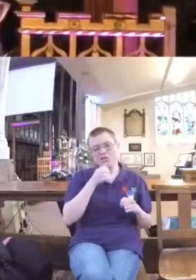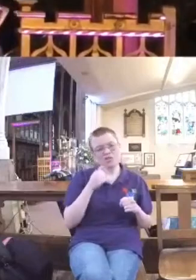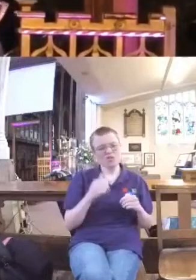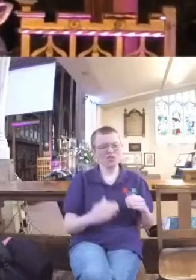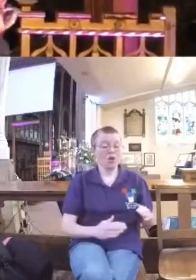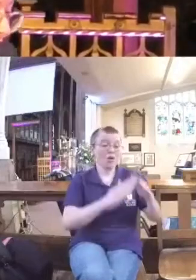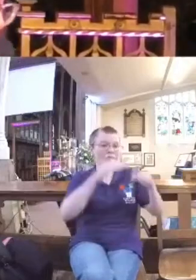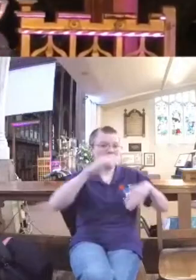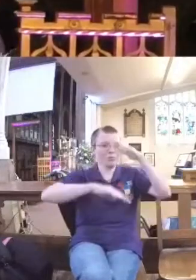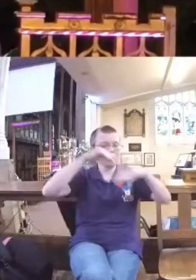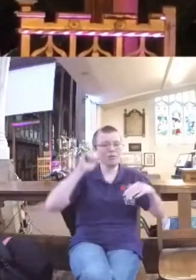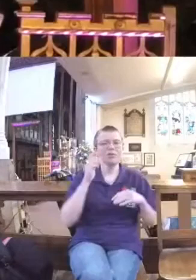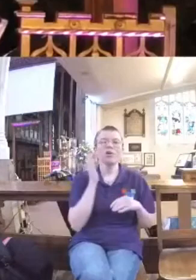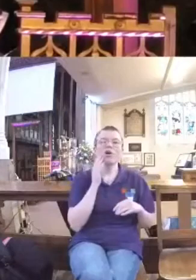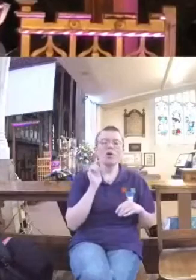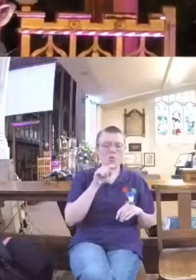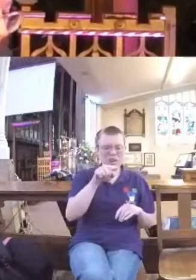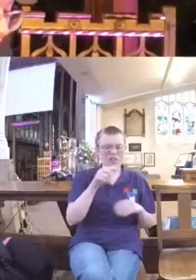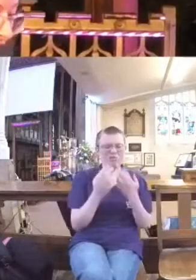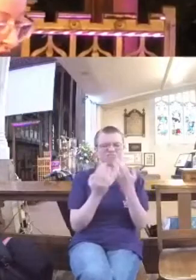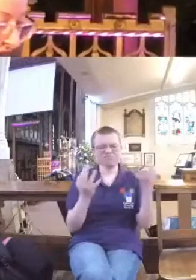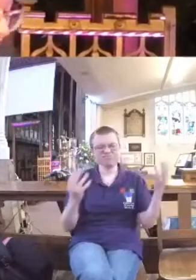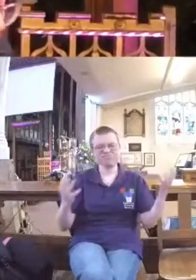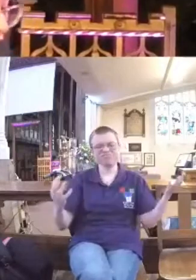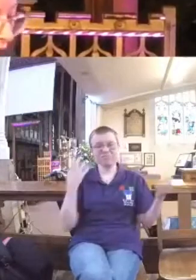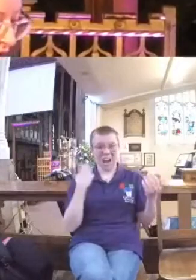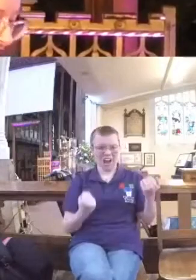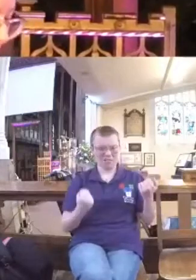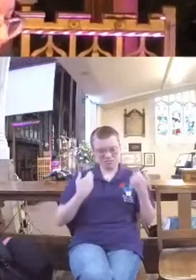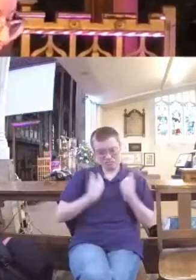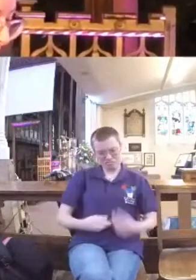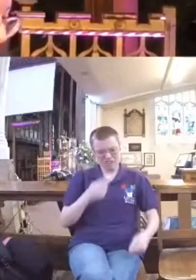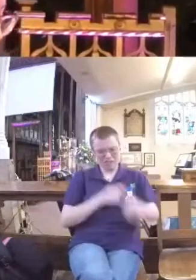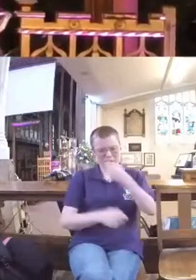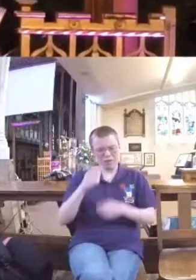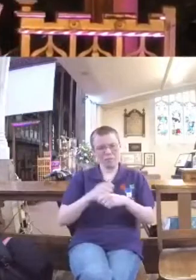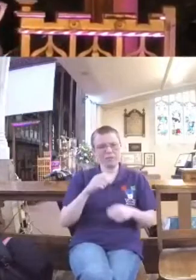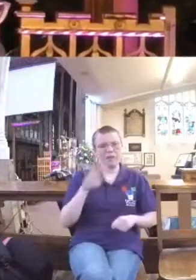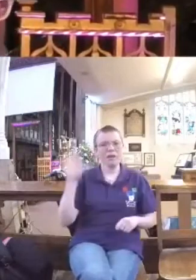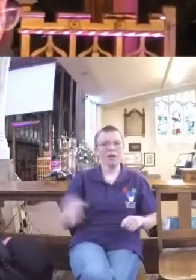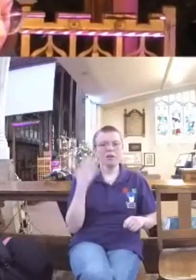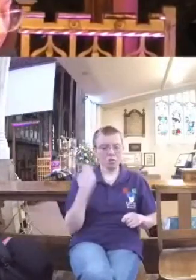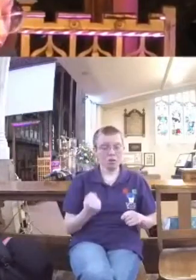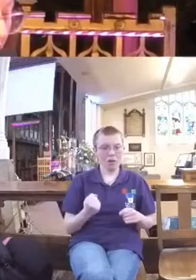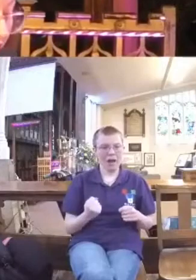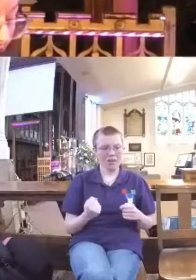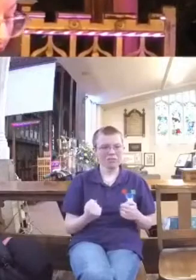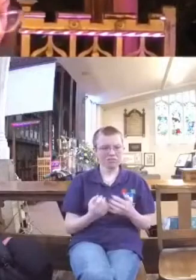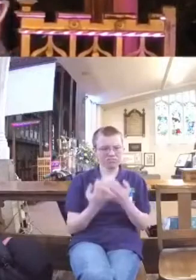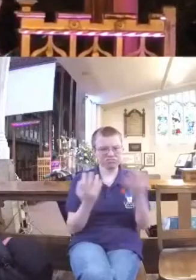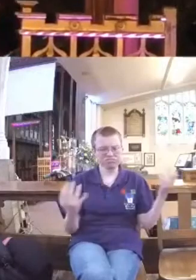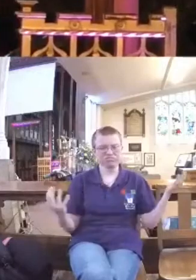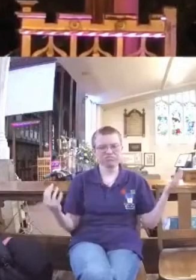your herds and flocks grow large and your silver and gold increase and all you have is multiplied, then your heart become